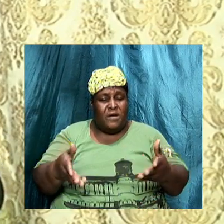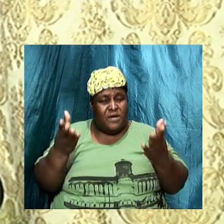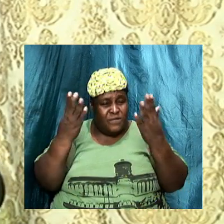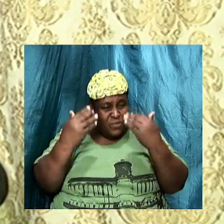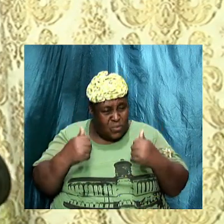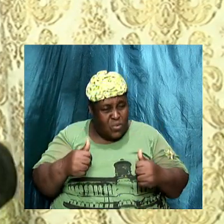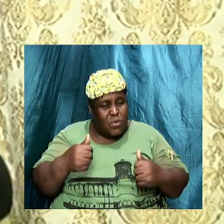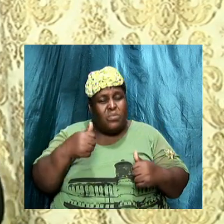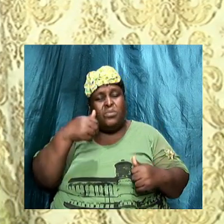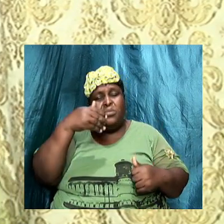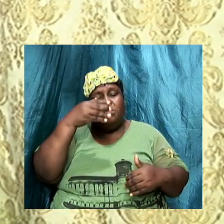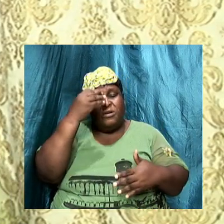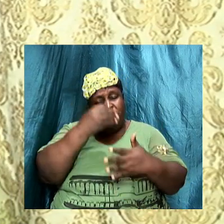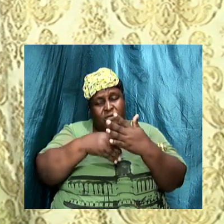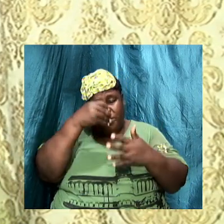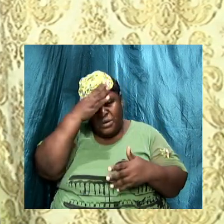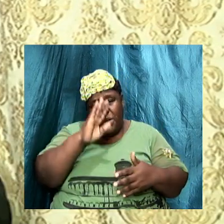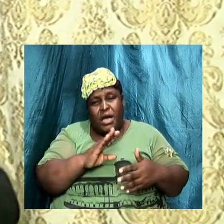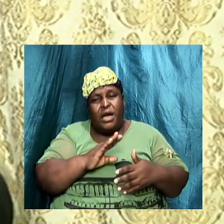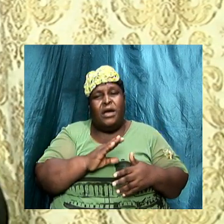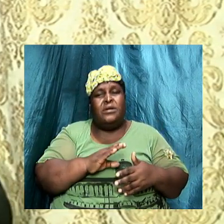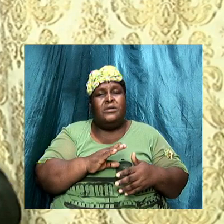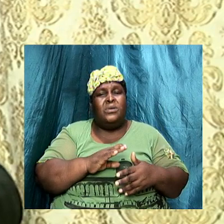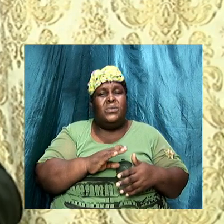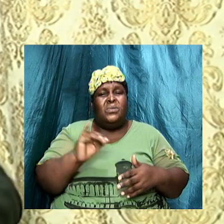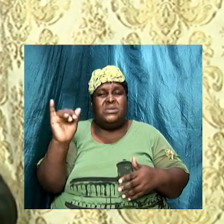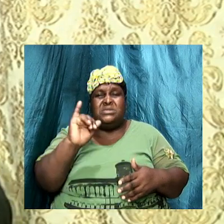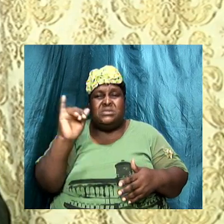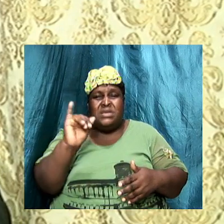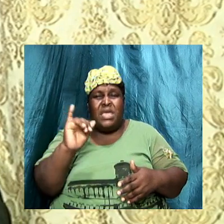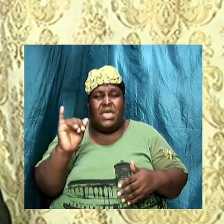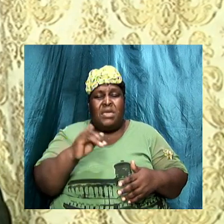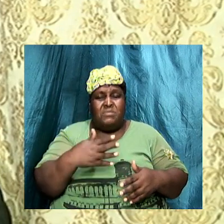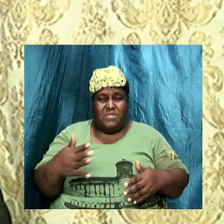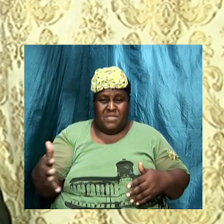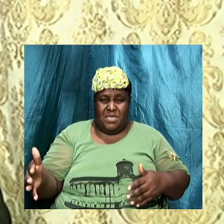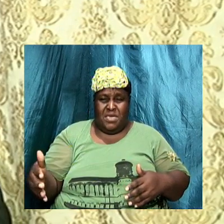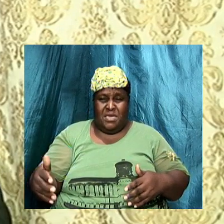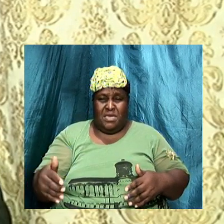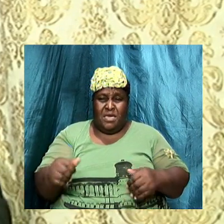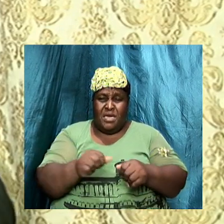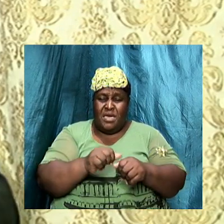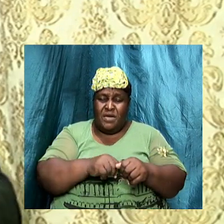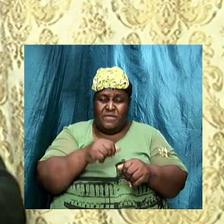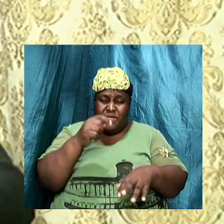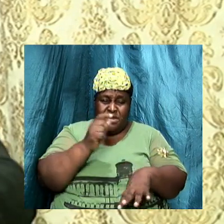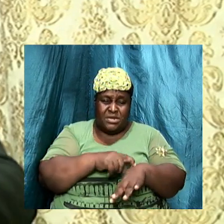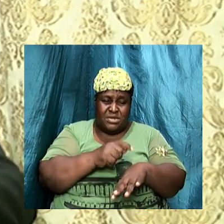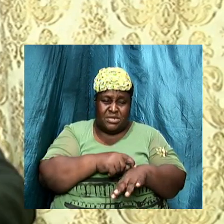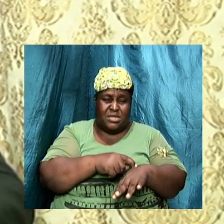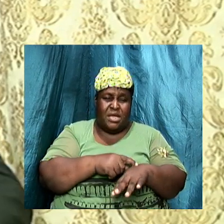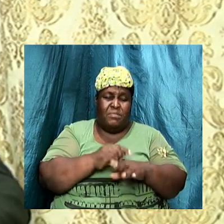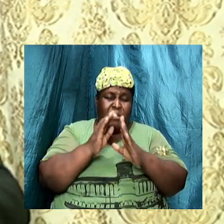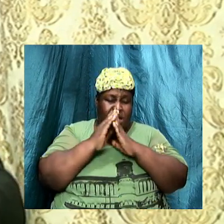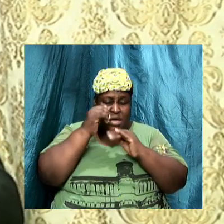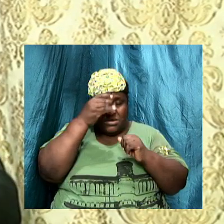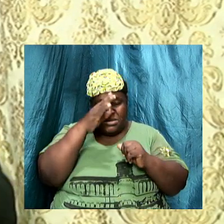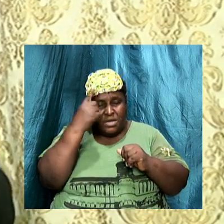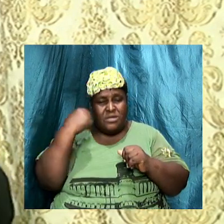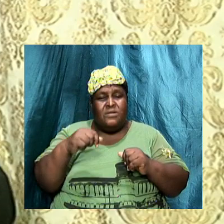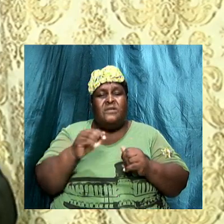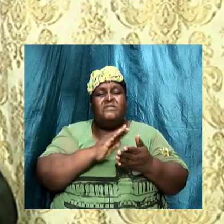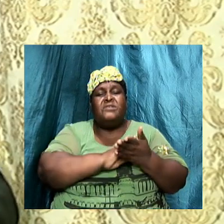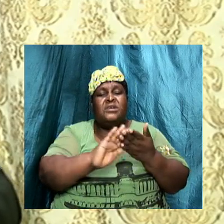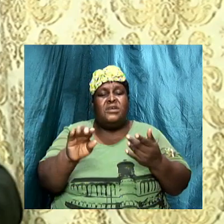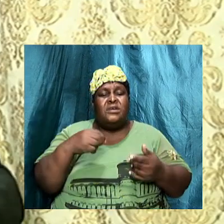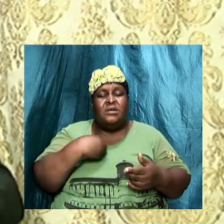we do it tomorrow. And every time we come before God, we are asking God for forgiveness. God wants us to move beyond that. He wants